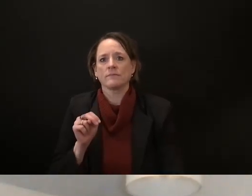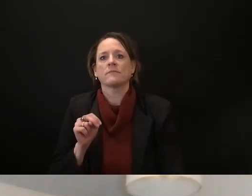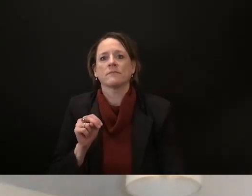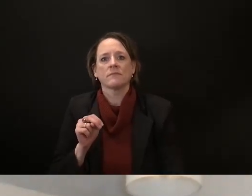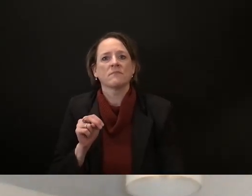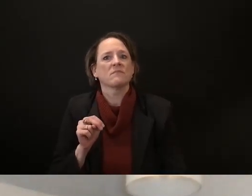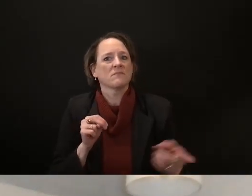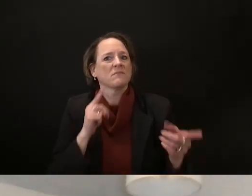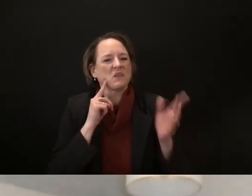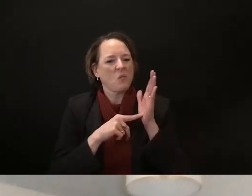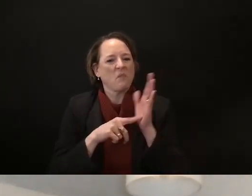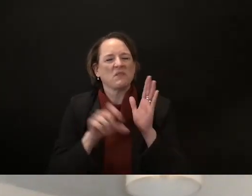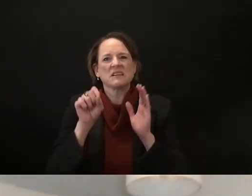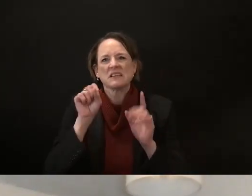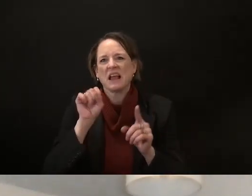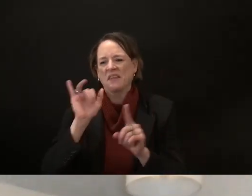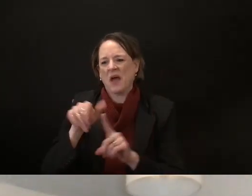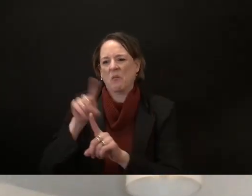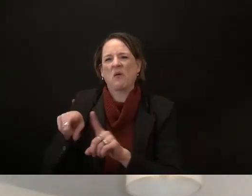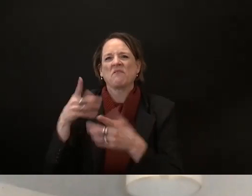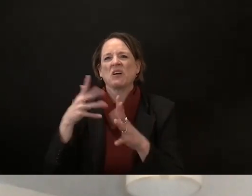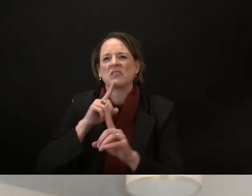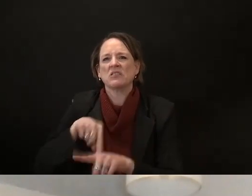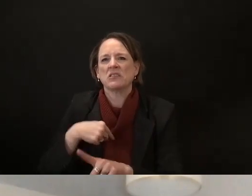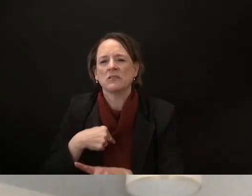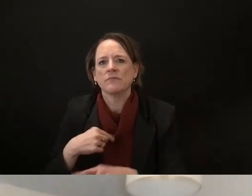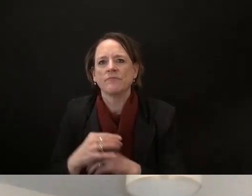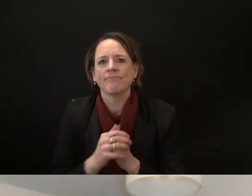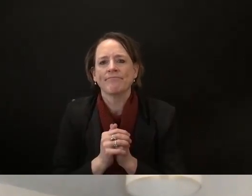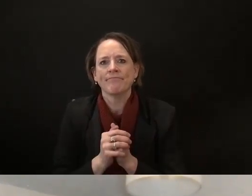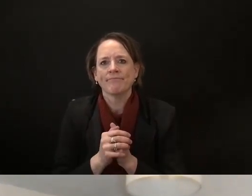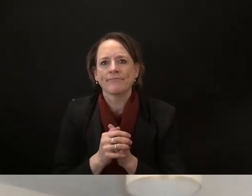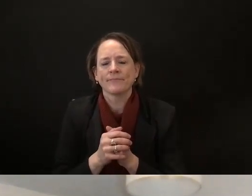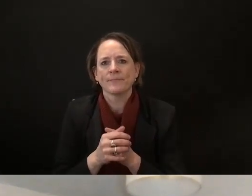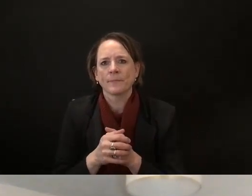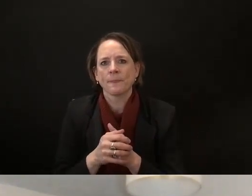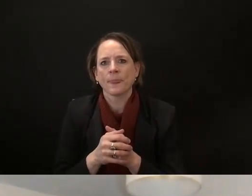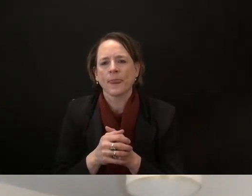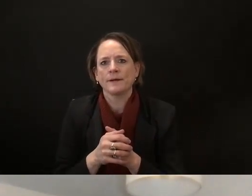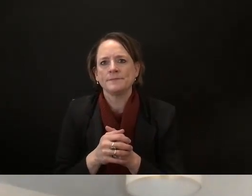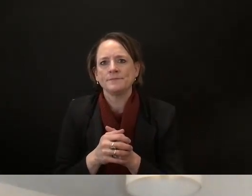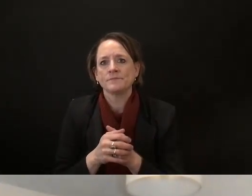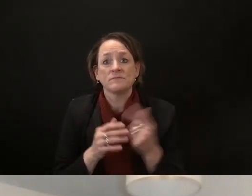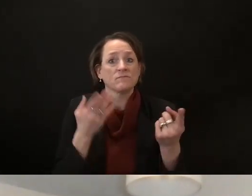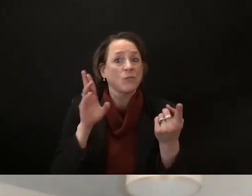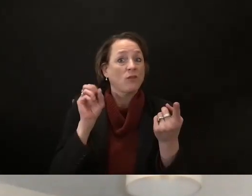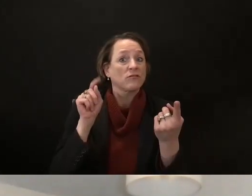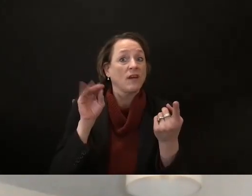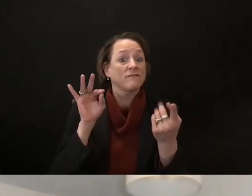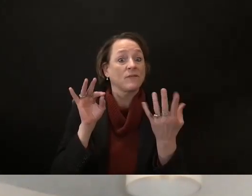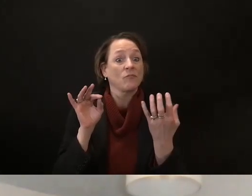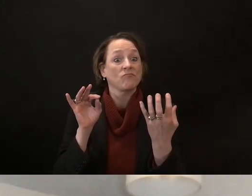last one jonathan um so we'll we'll do our uh do you want to kick off the the goodbyes yeah no yeah